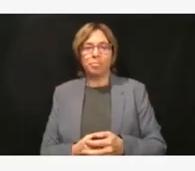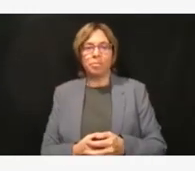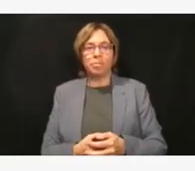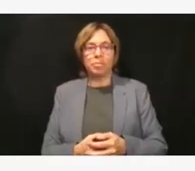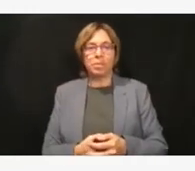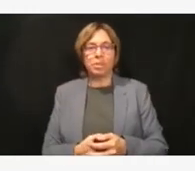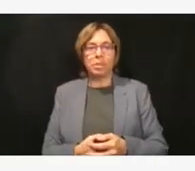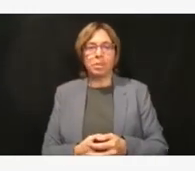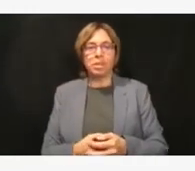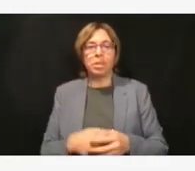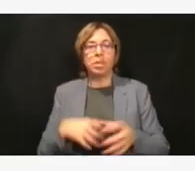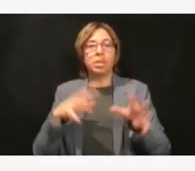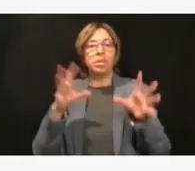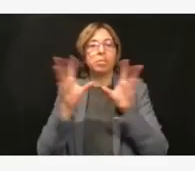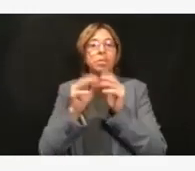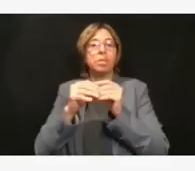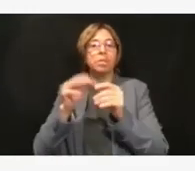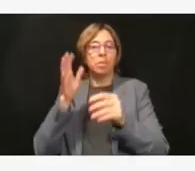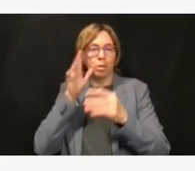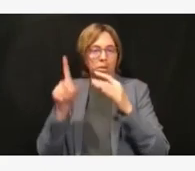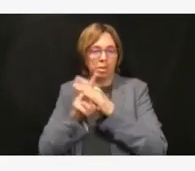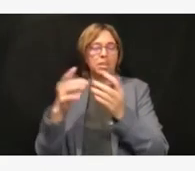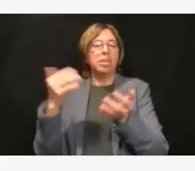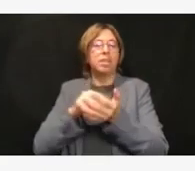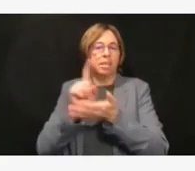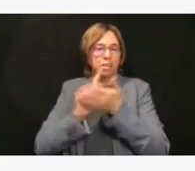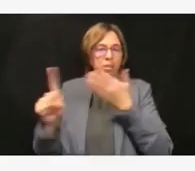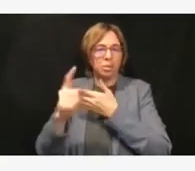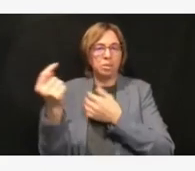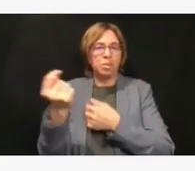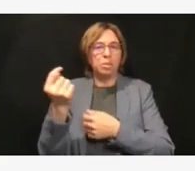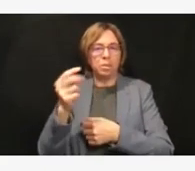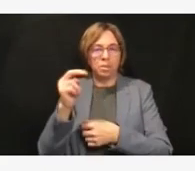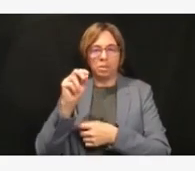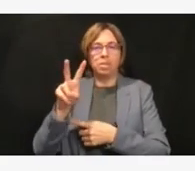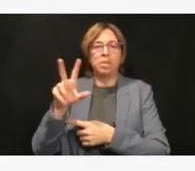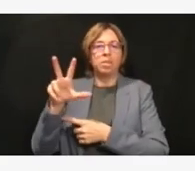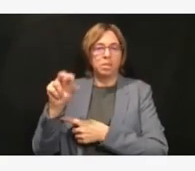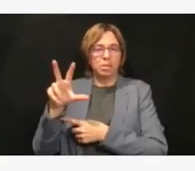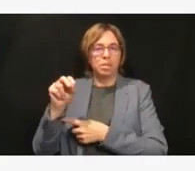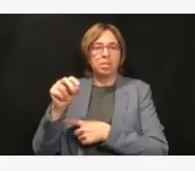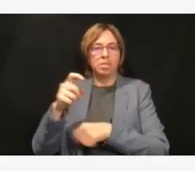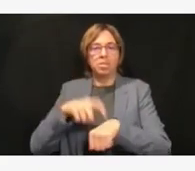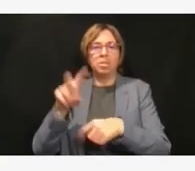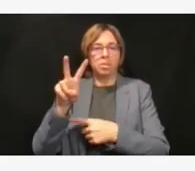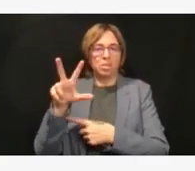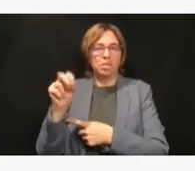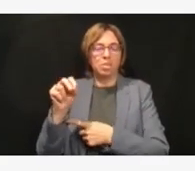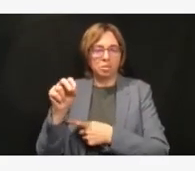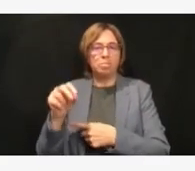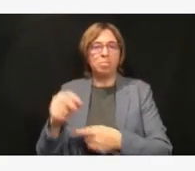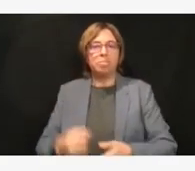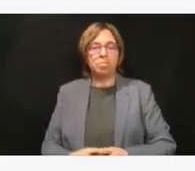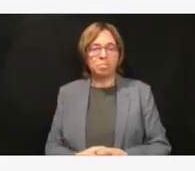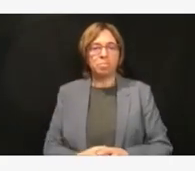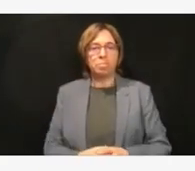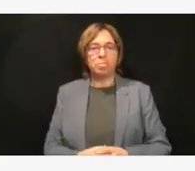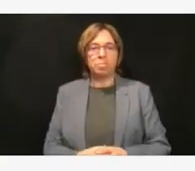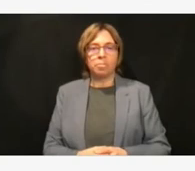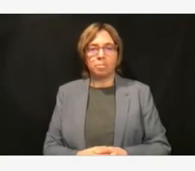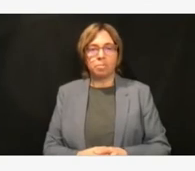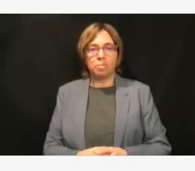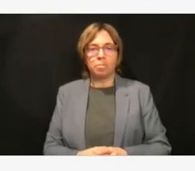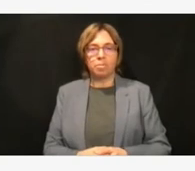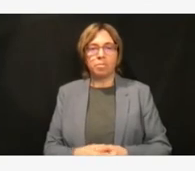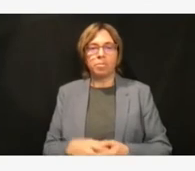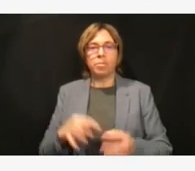on Tuesday, November 30th at 2.30 p.m. Thanks, everyone, for joining us today. And we wish you all a safe